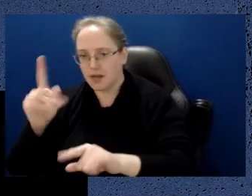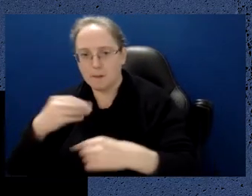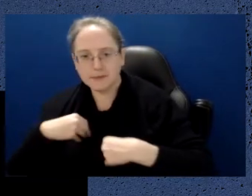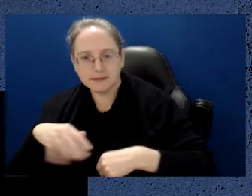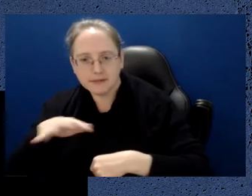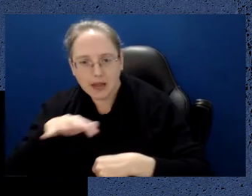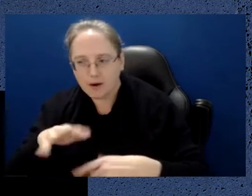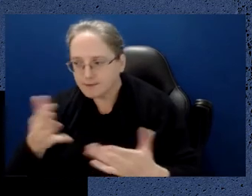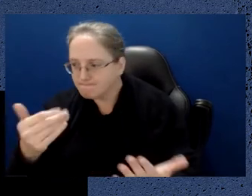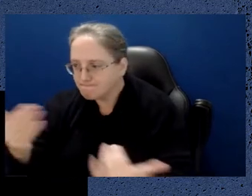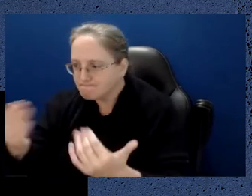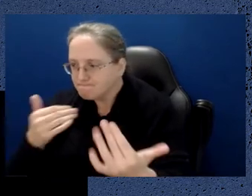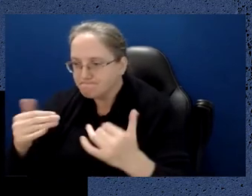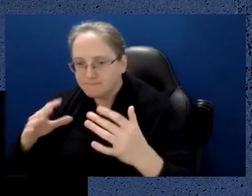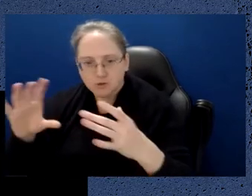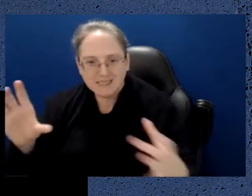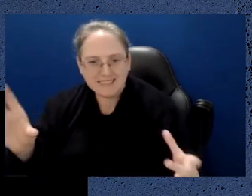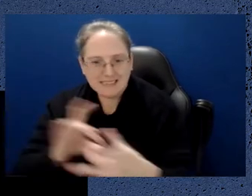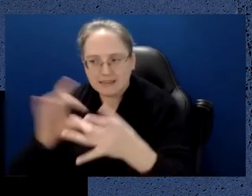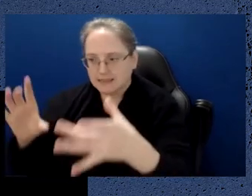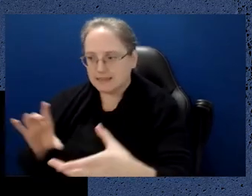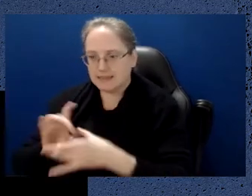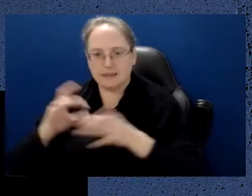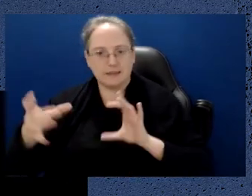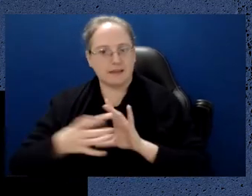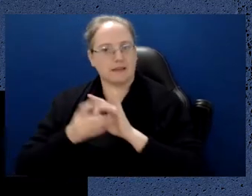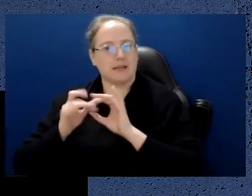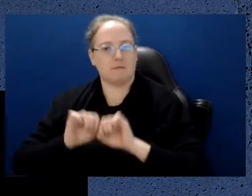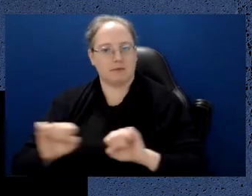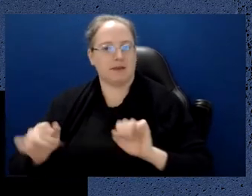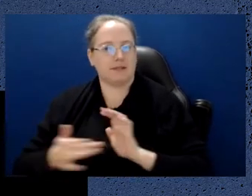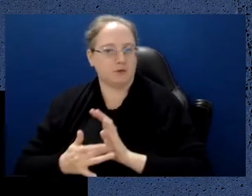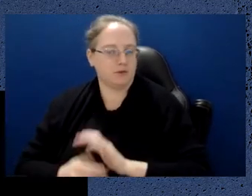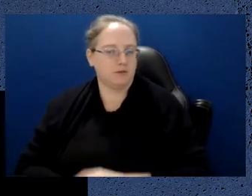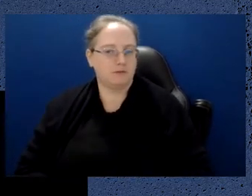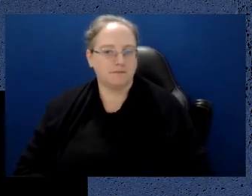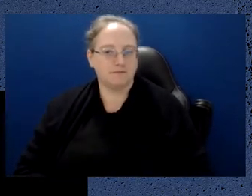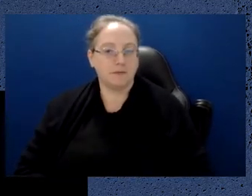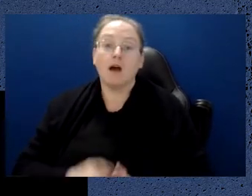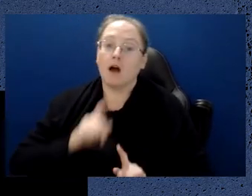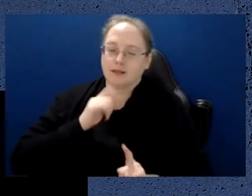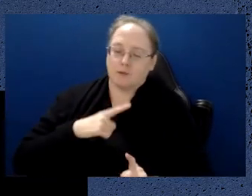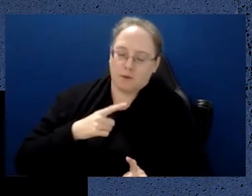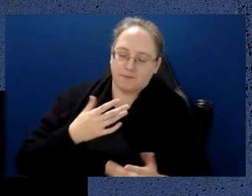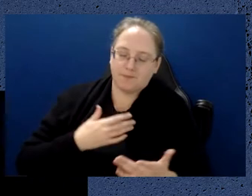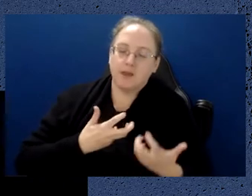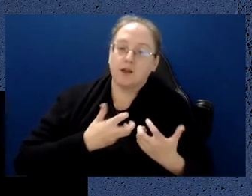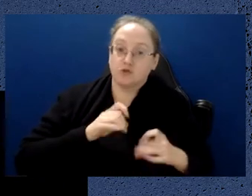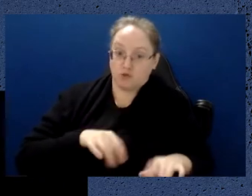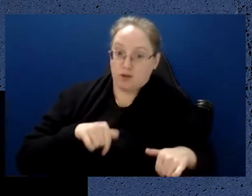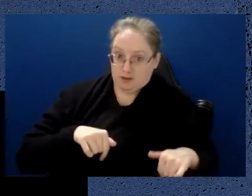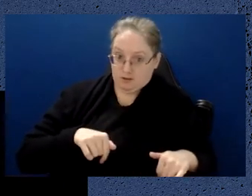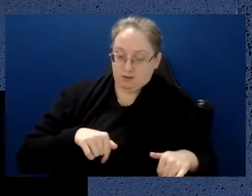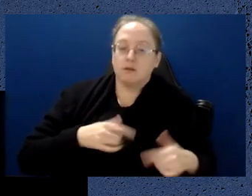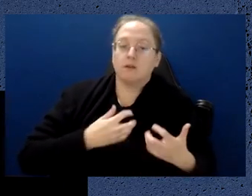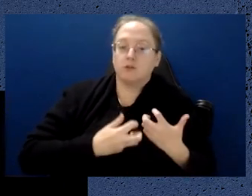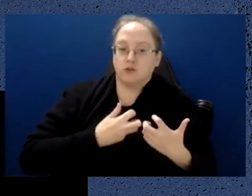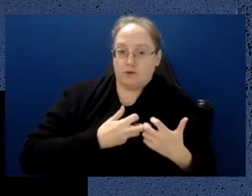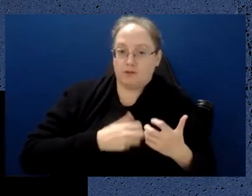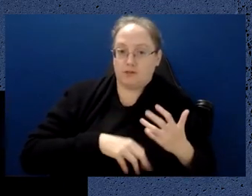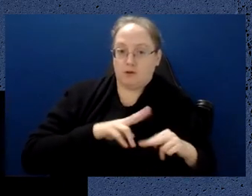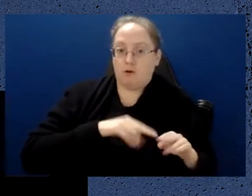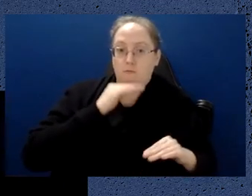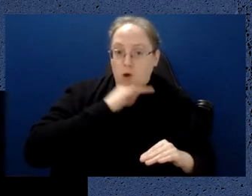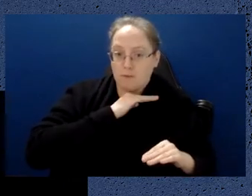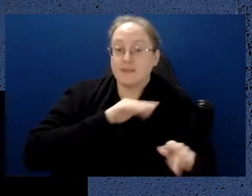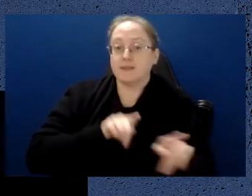technology. And I mentioned this because in Australia at the University of Melbourne, at the time that the IBM quantum network was